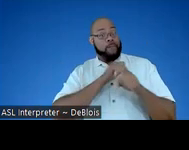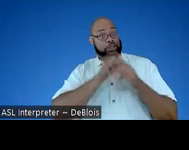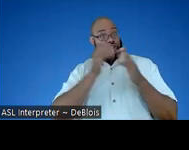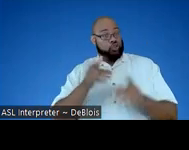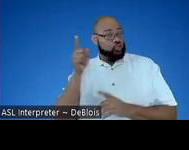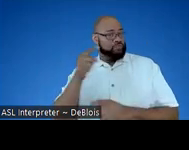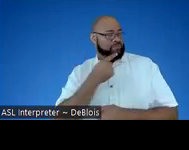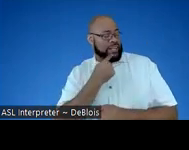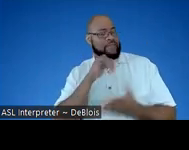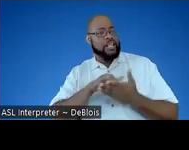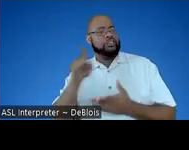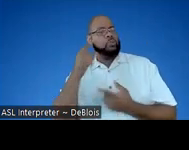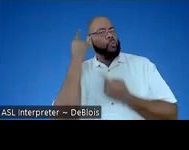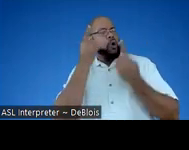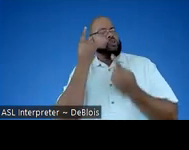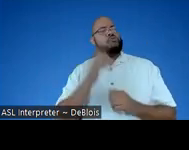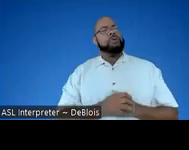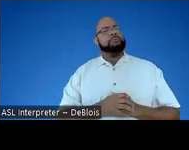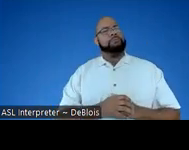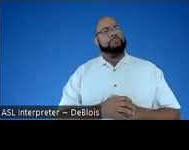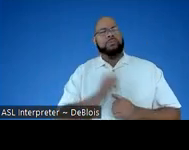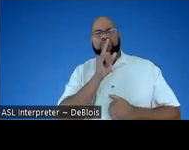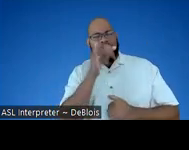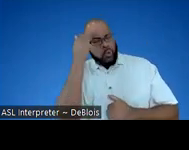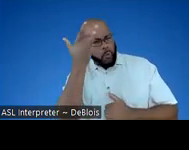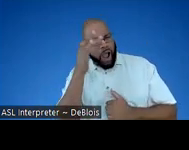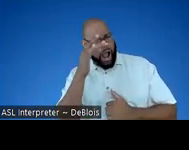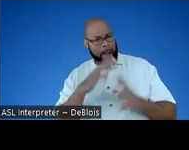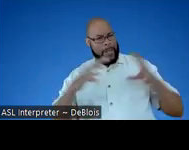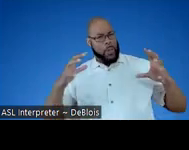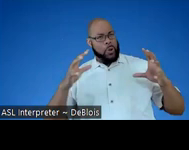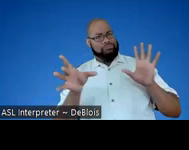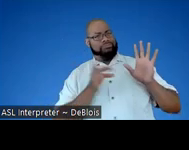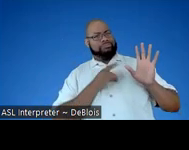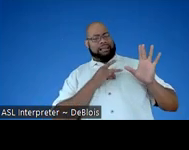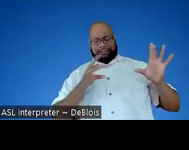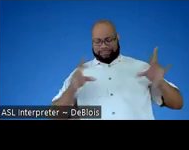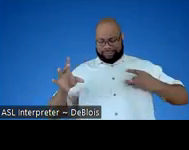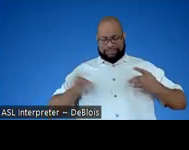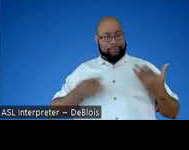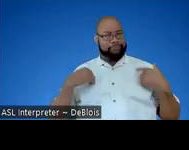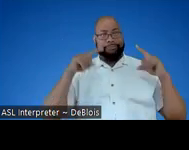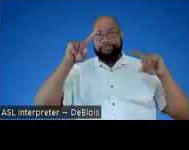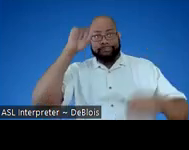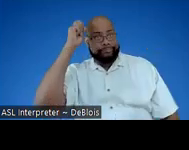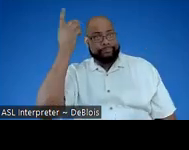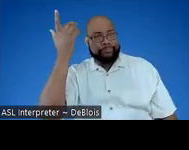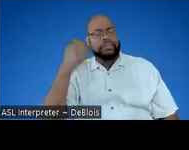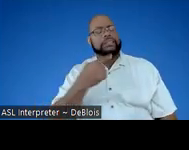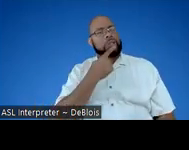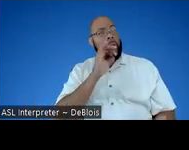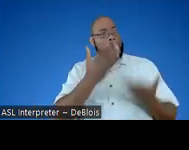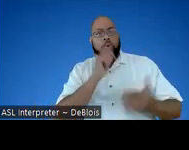that she was wondering, well, I don't really know why a balloon sticks to his clothing. Um, and we were saying, well,